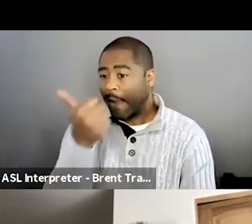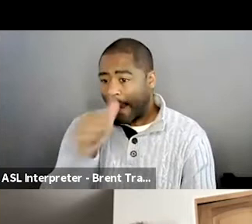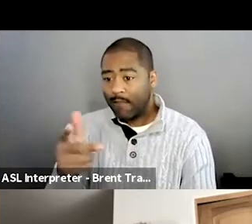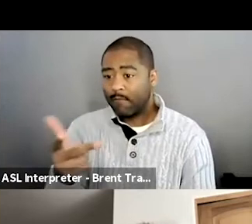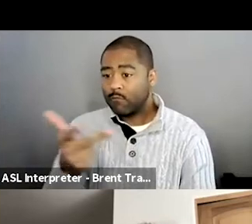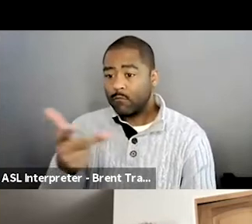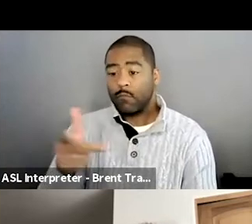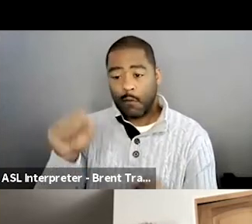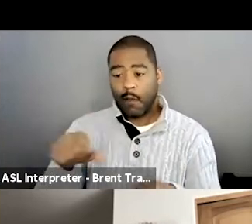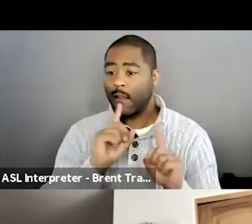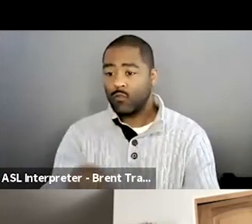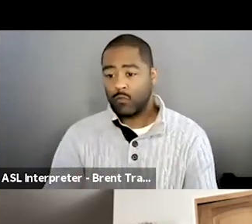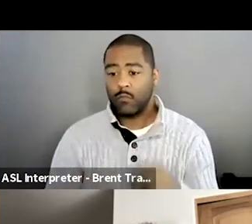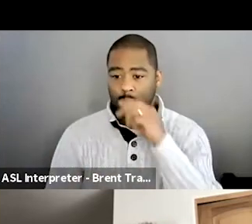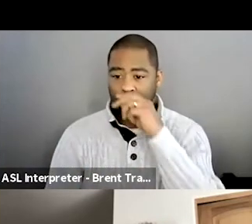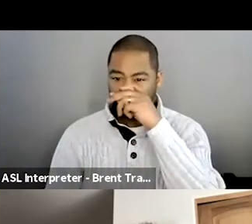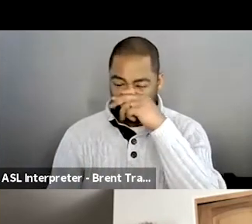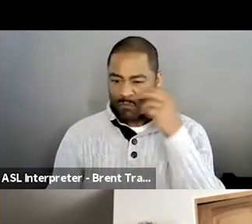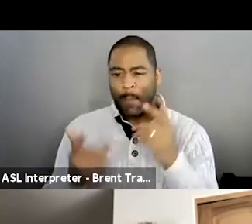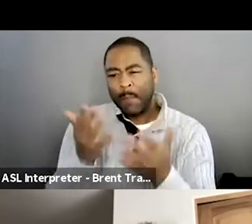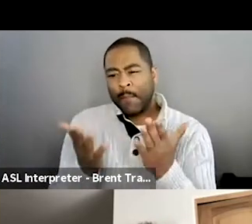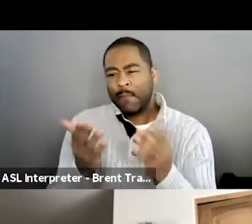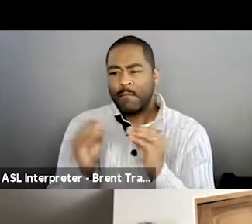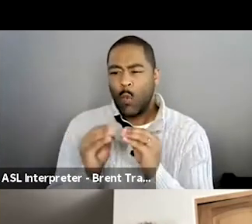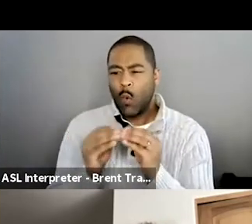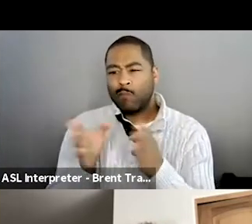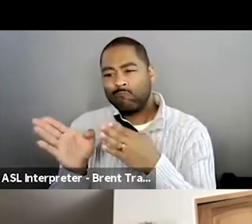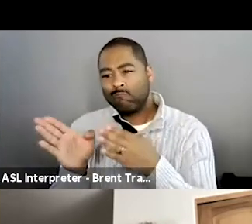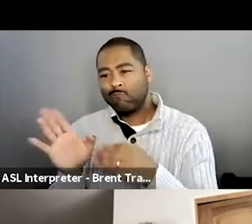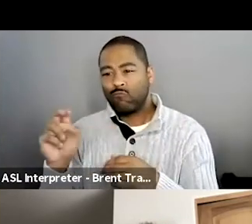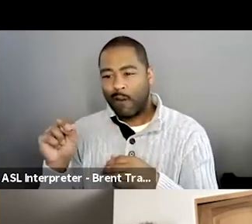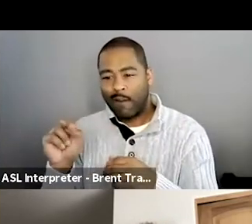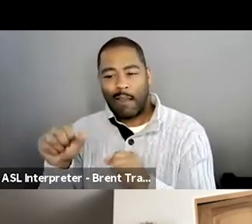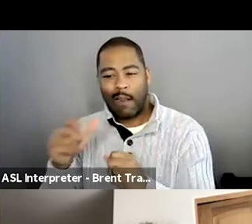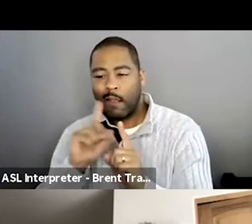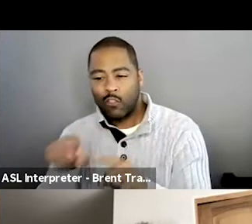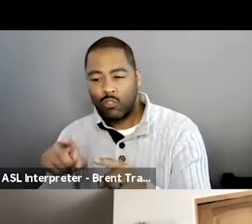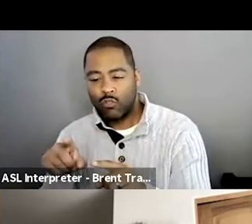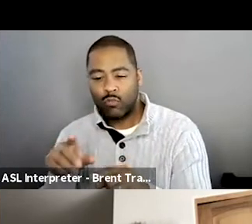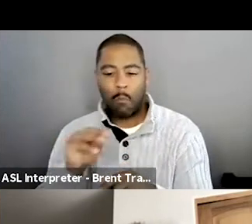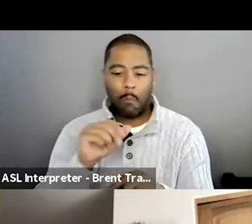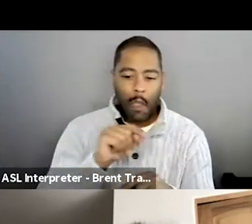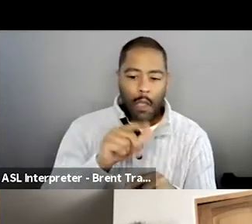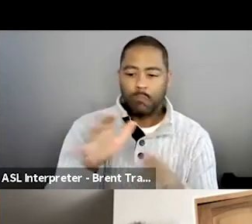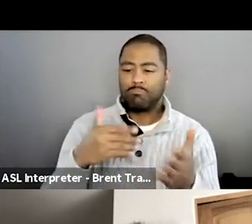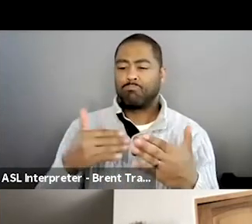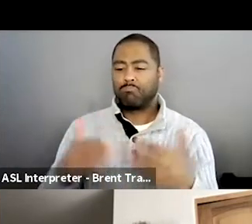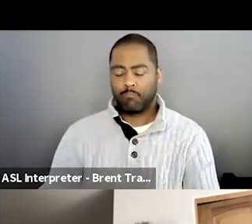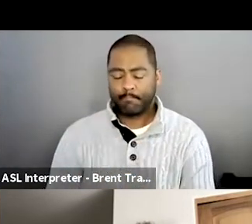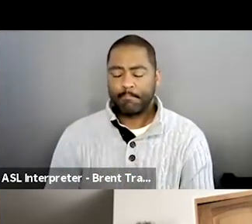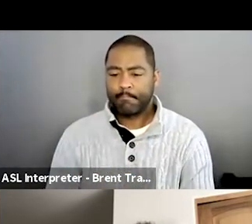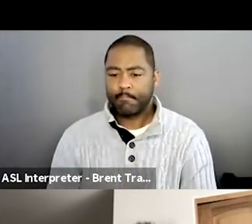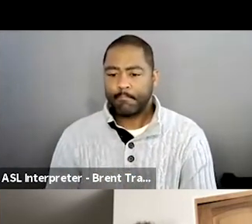it's probably more directed towards Brian, um, or Matt, but one of the, one of the reactions that